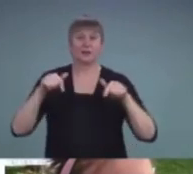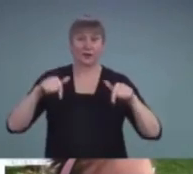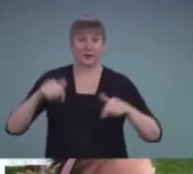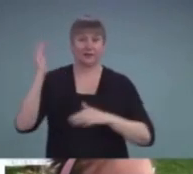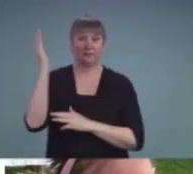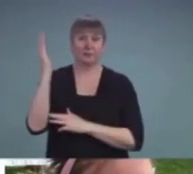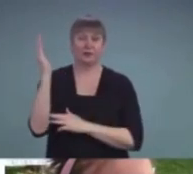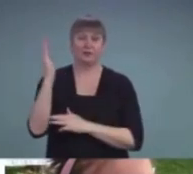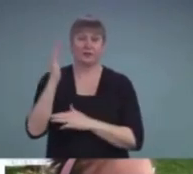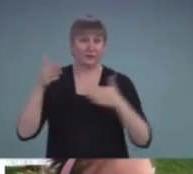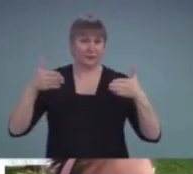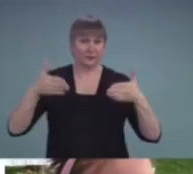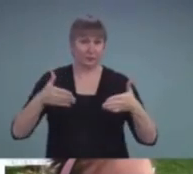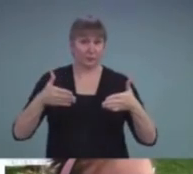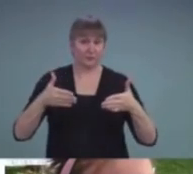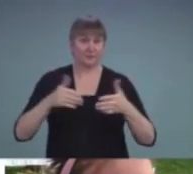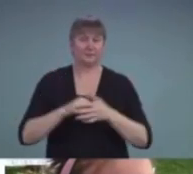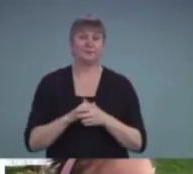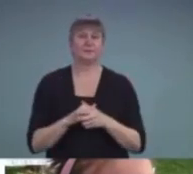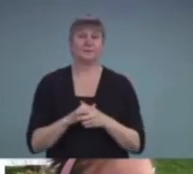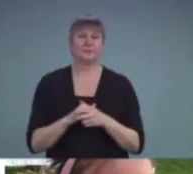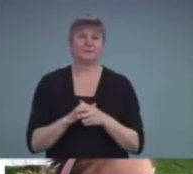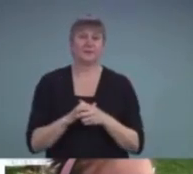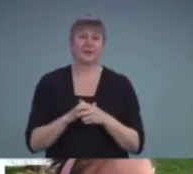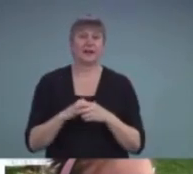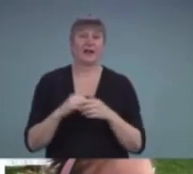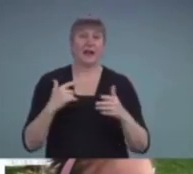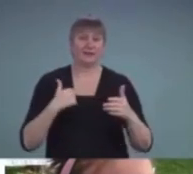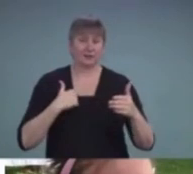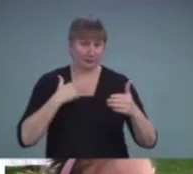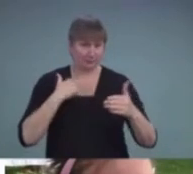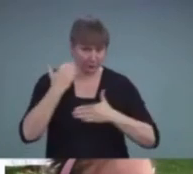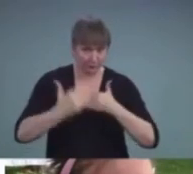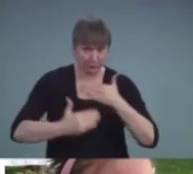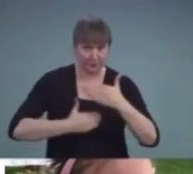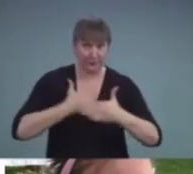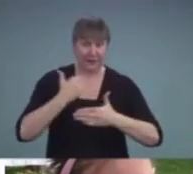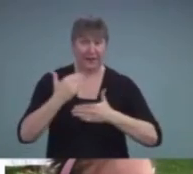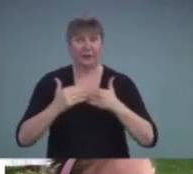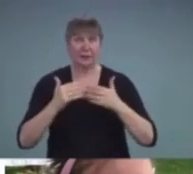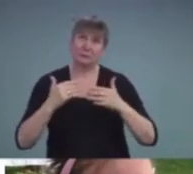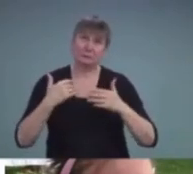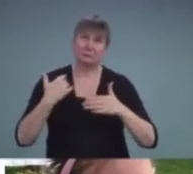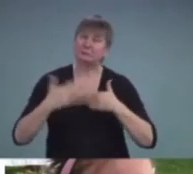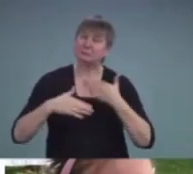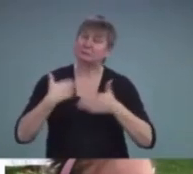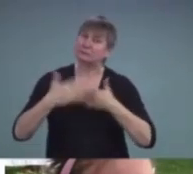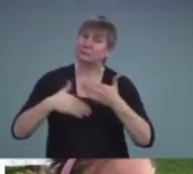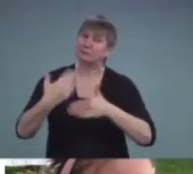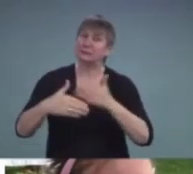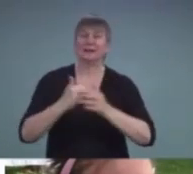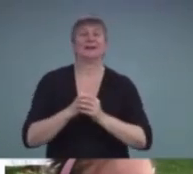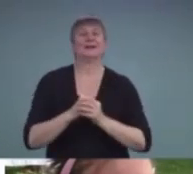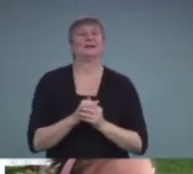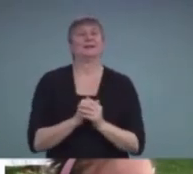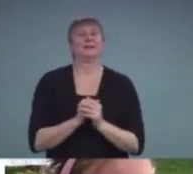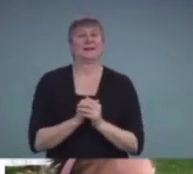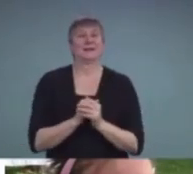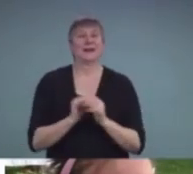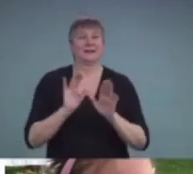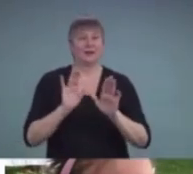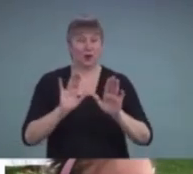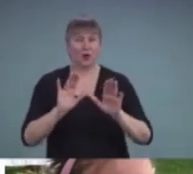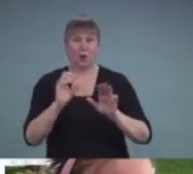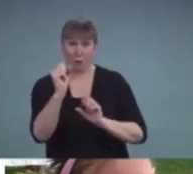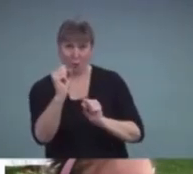today. I'm going to move through it at a reasonable speed. And again, please do keep your questions.